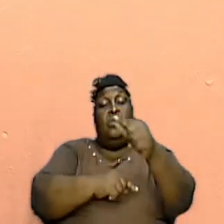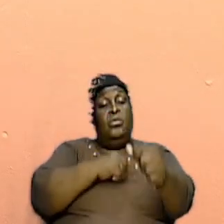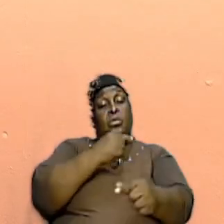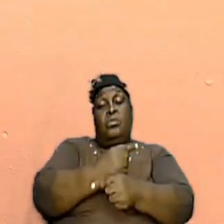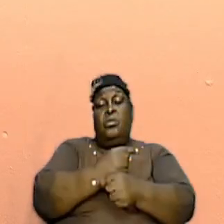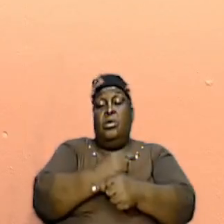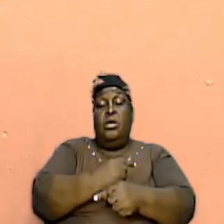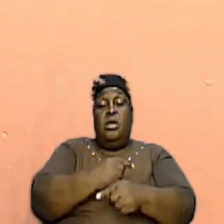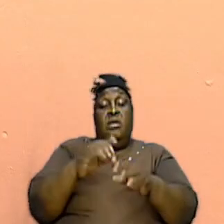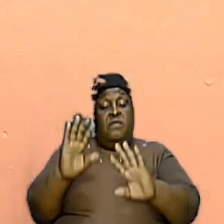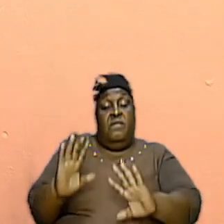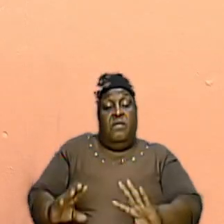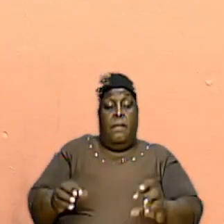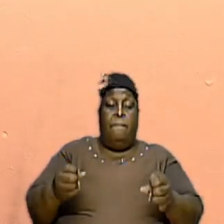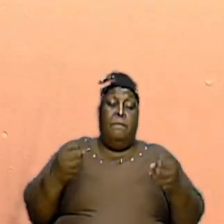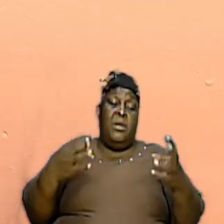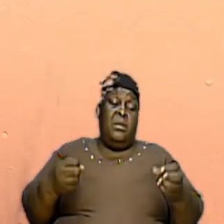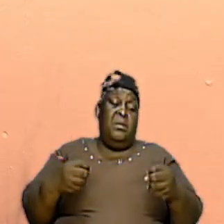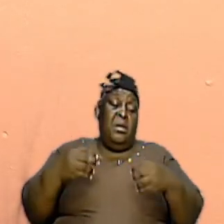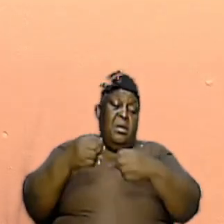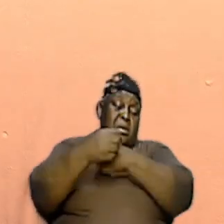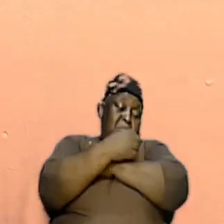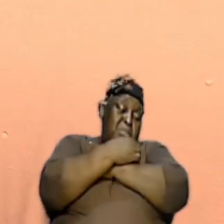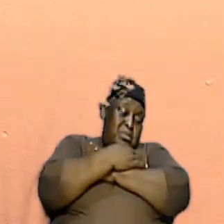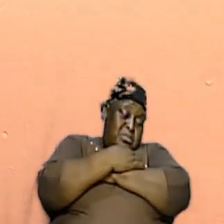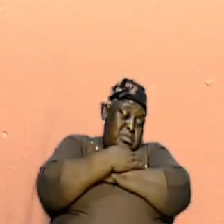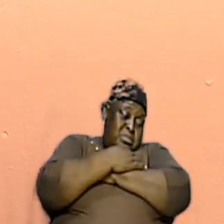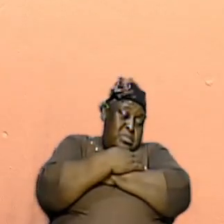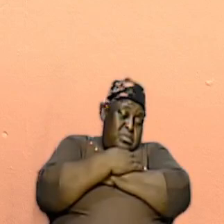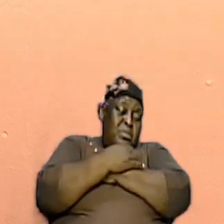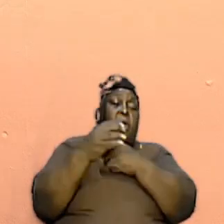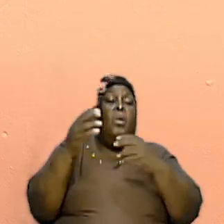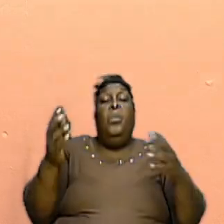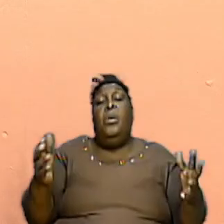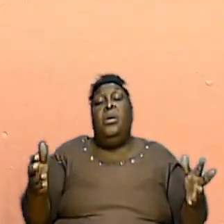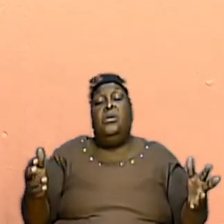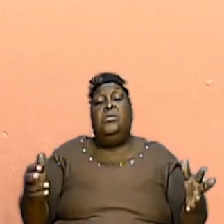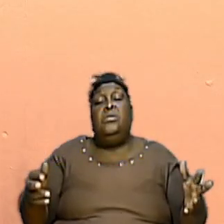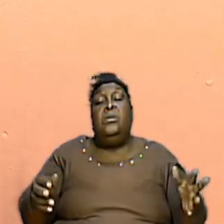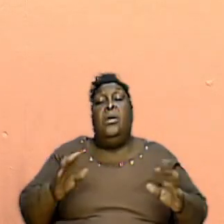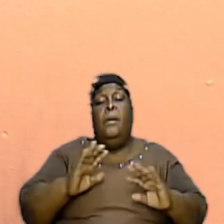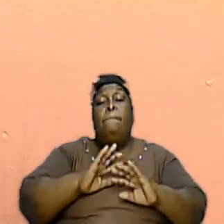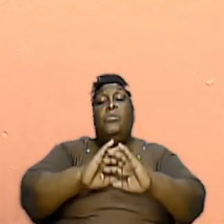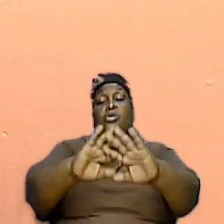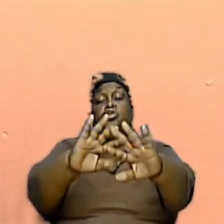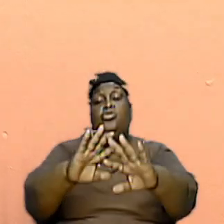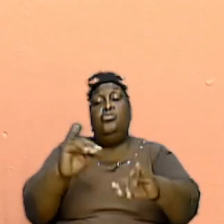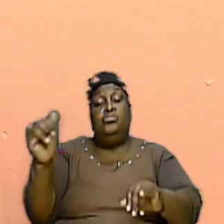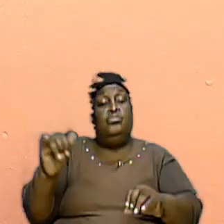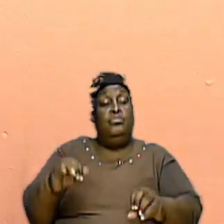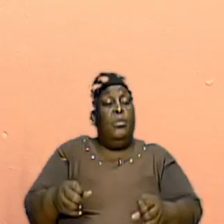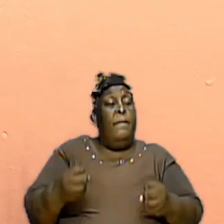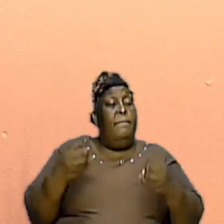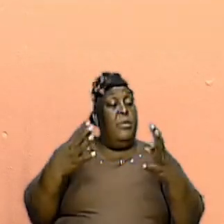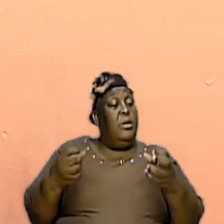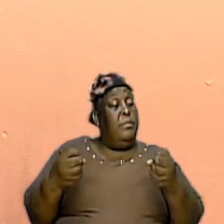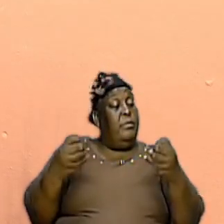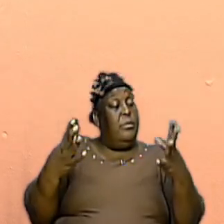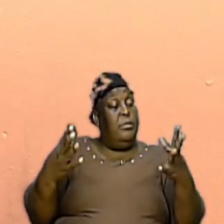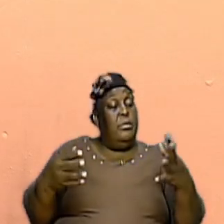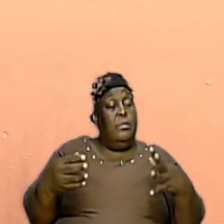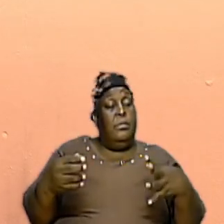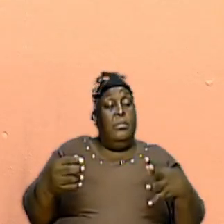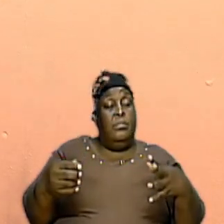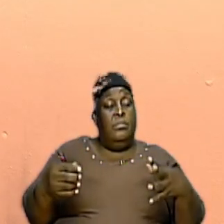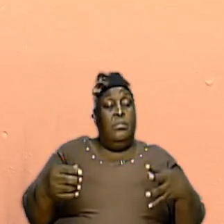have embraced what has been exposed and what has been pushed out by many that